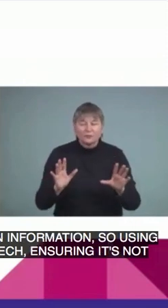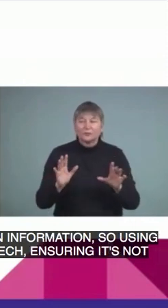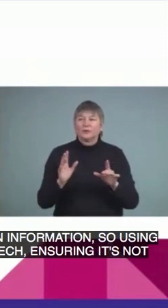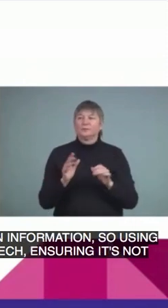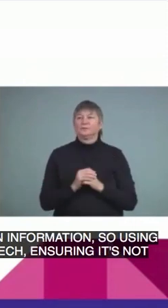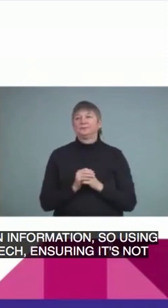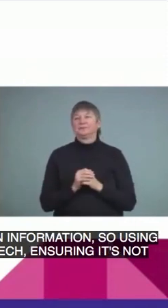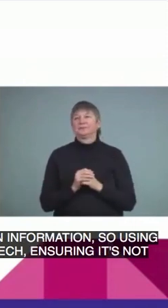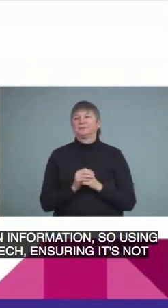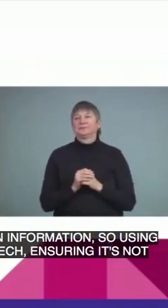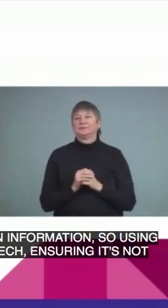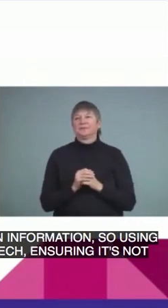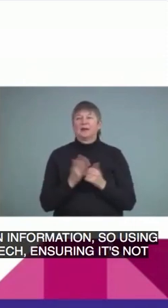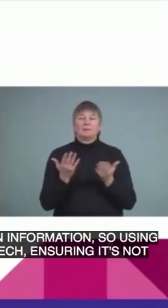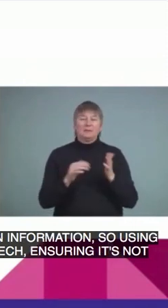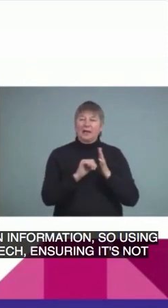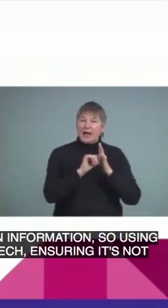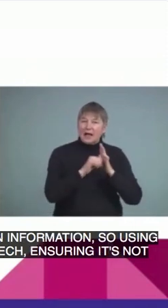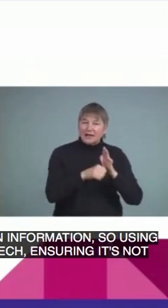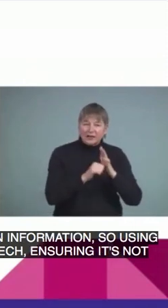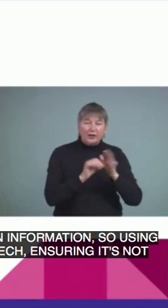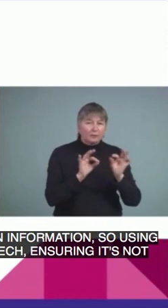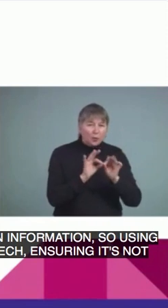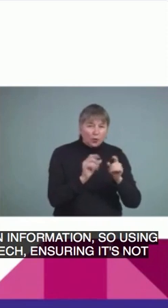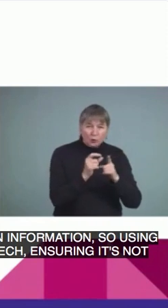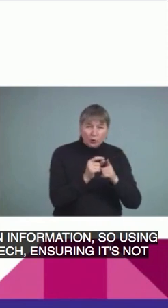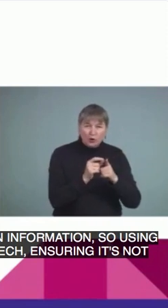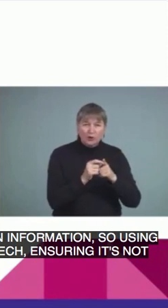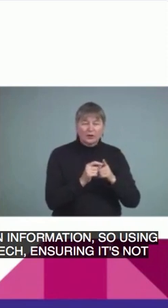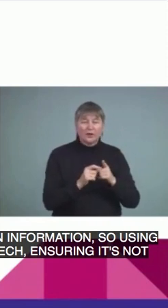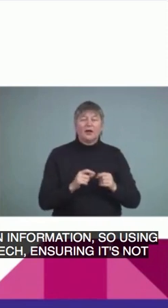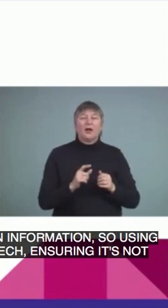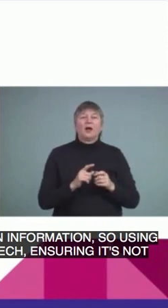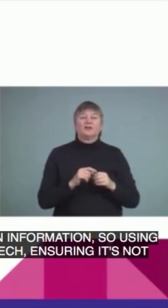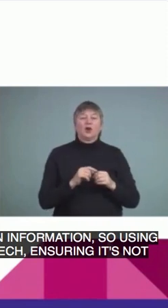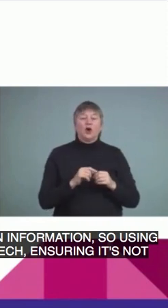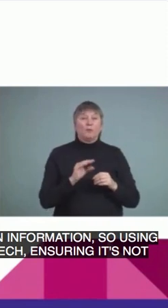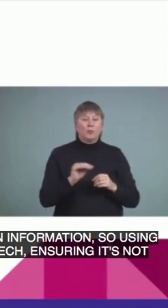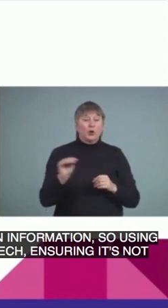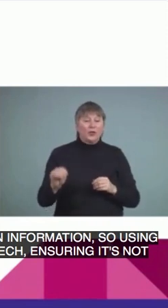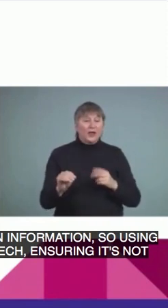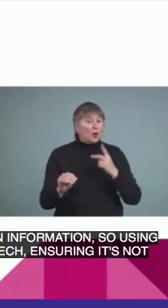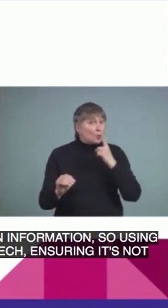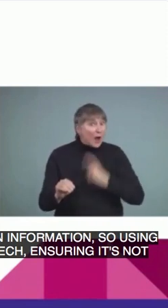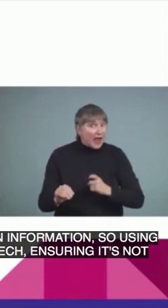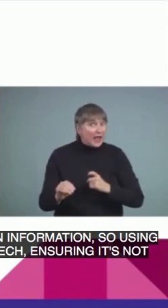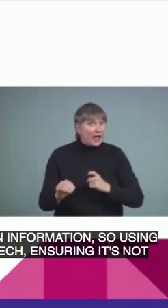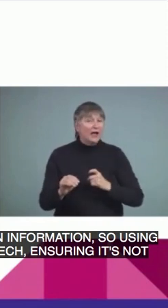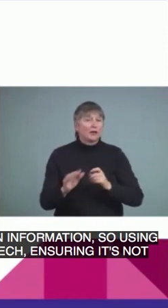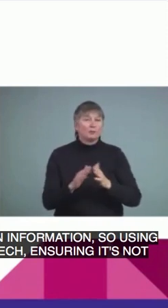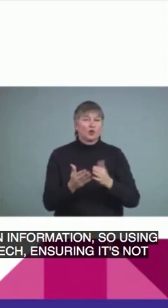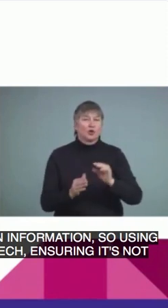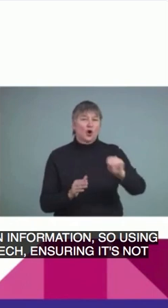highlighting important words such as put the red book on the table, you know, and using